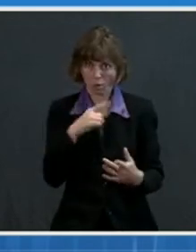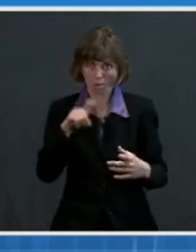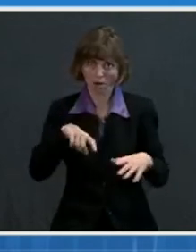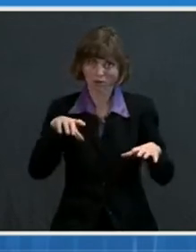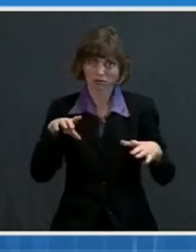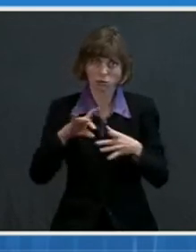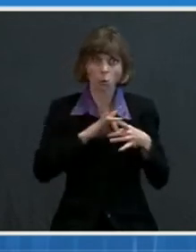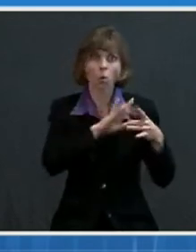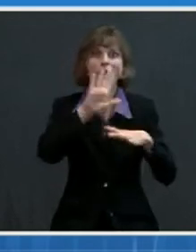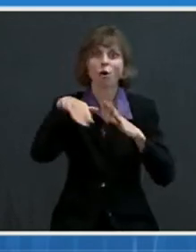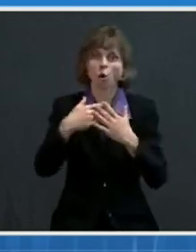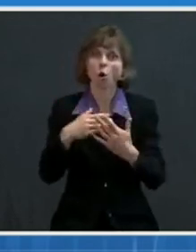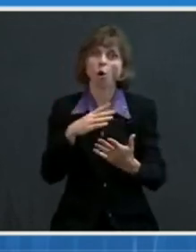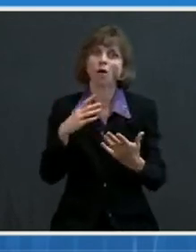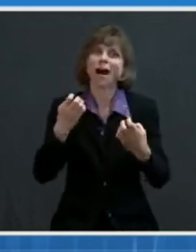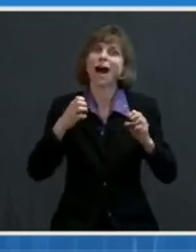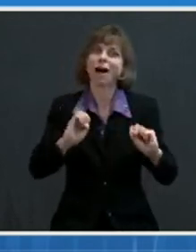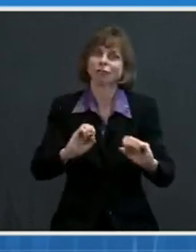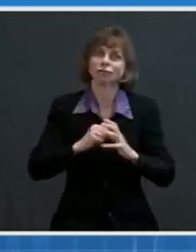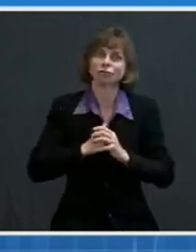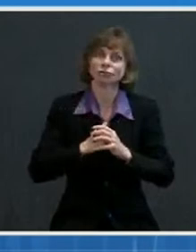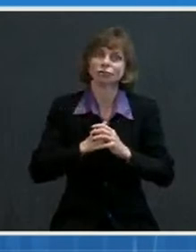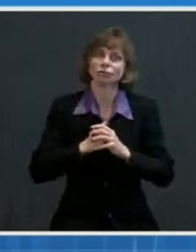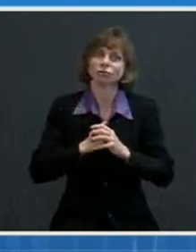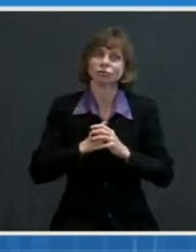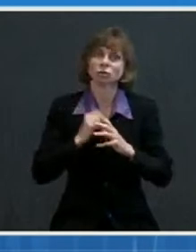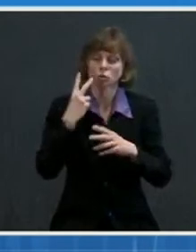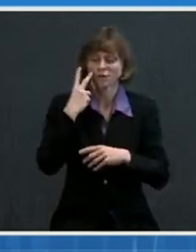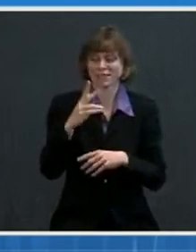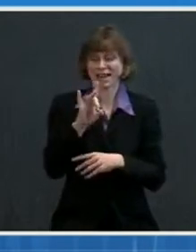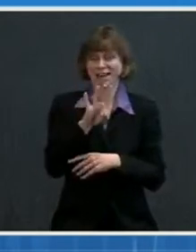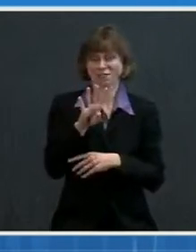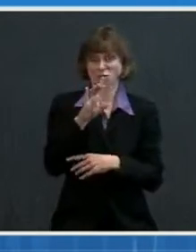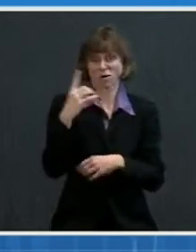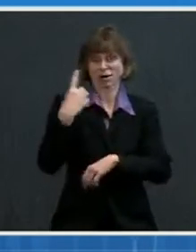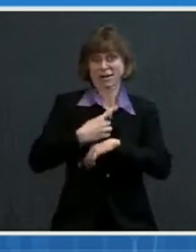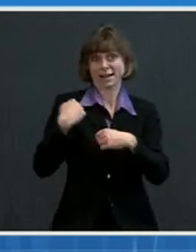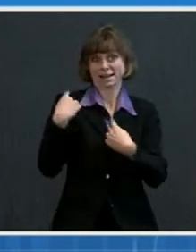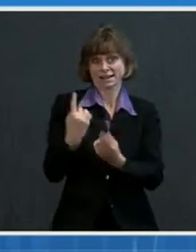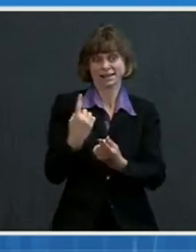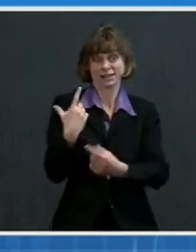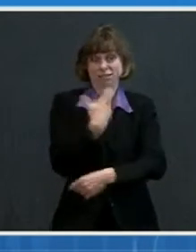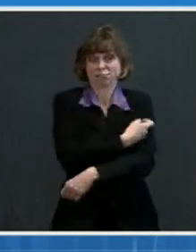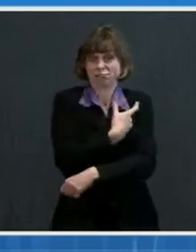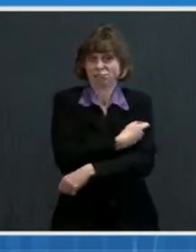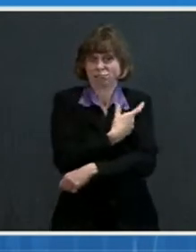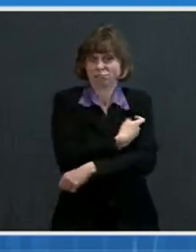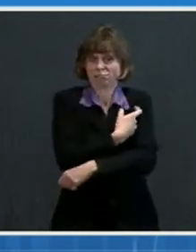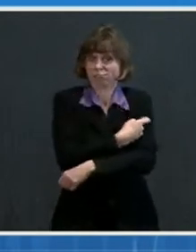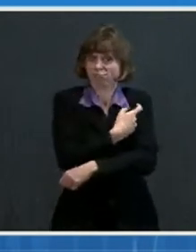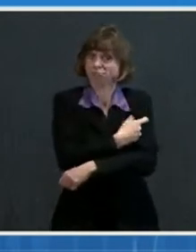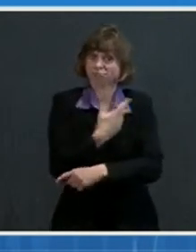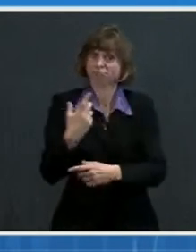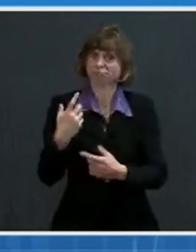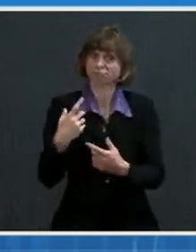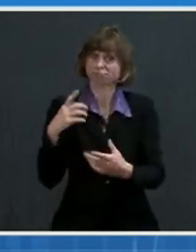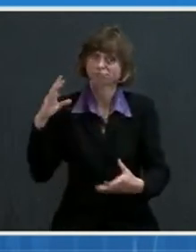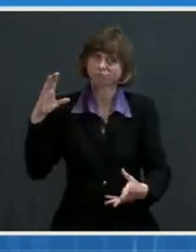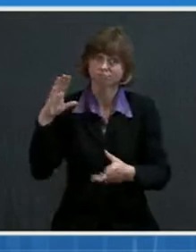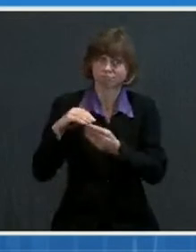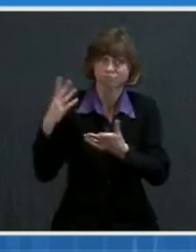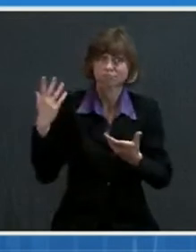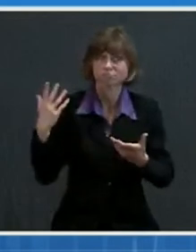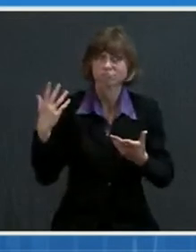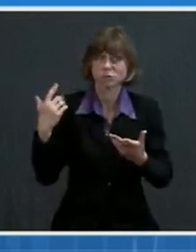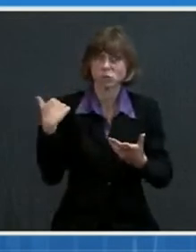So in light of everything that we've seen in the 84 days since our nation began administering COVID-19 vaccines, we're turning up the expectations